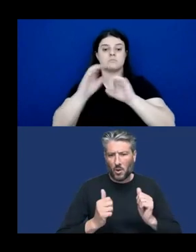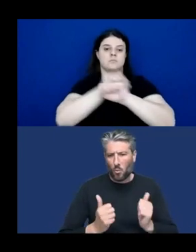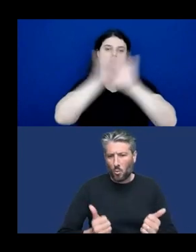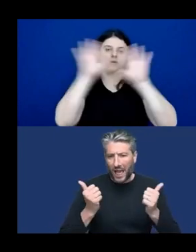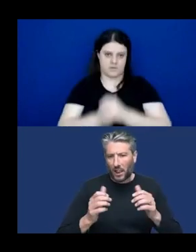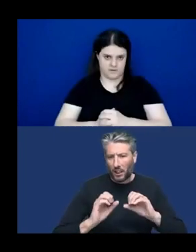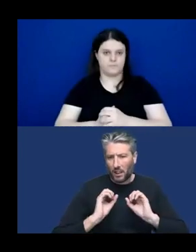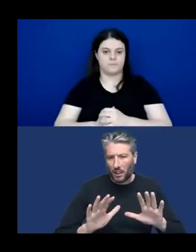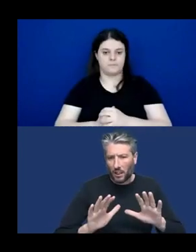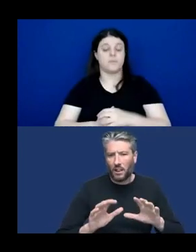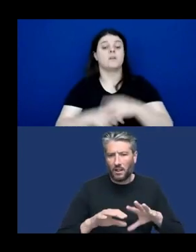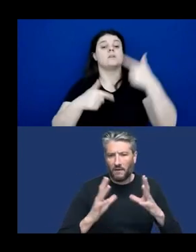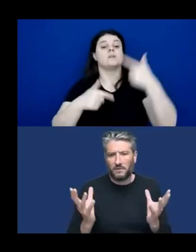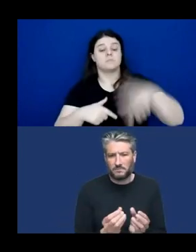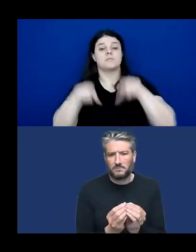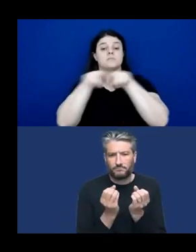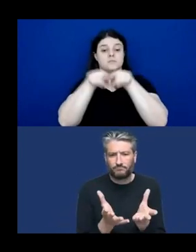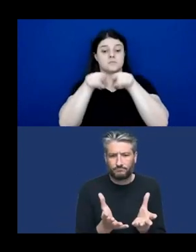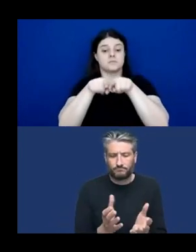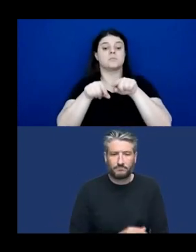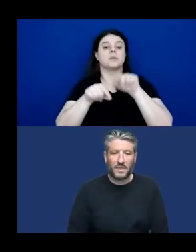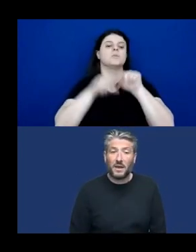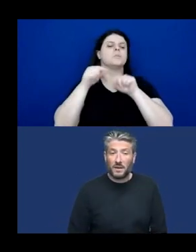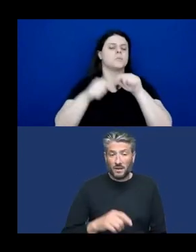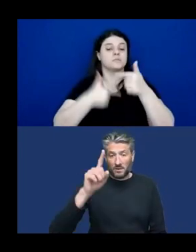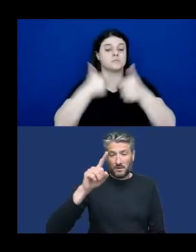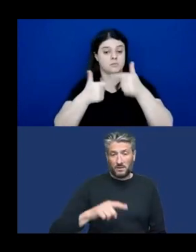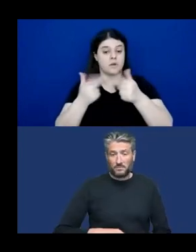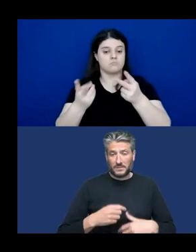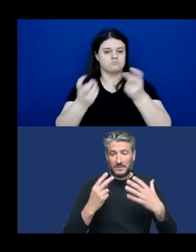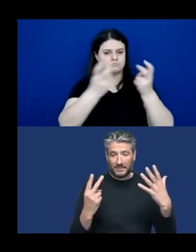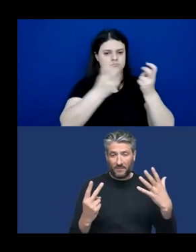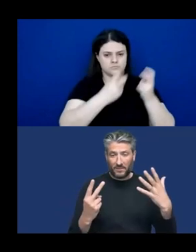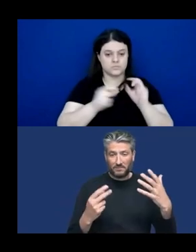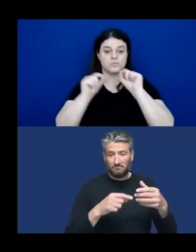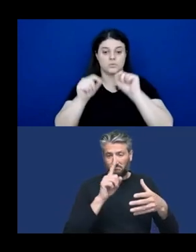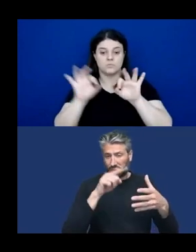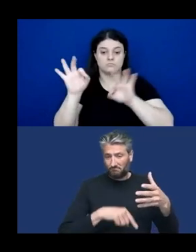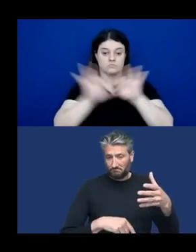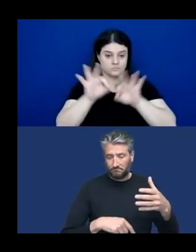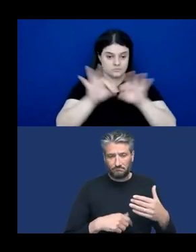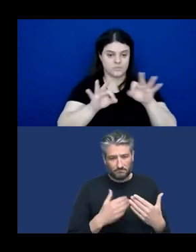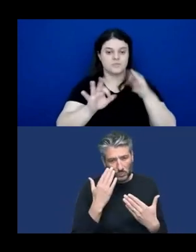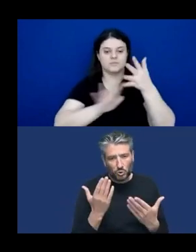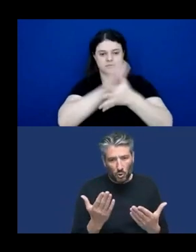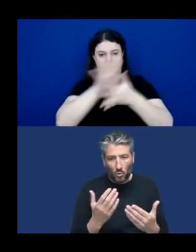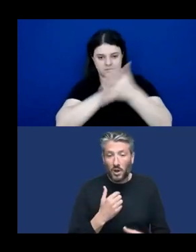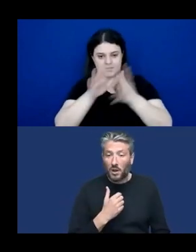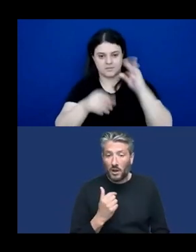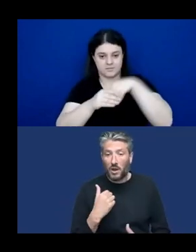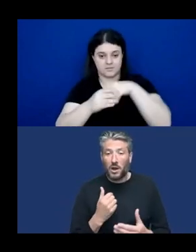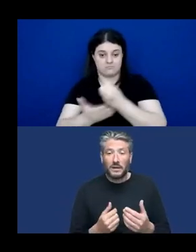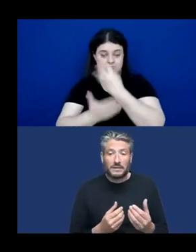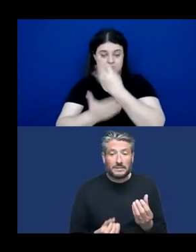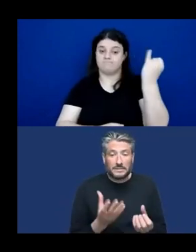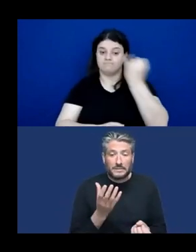Ultimately, this work underlies that in building sign language data sets and applications, it's essential to partner closely with